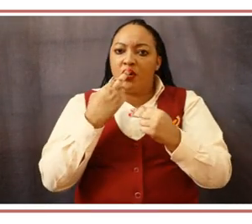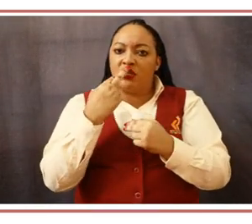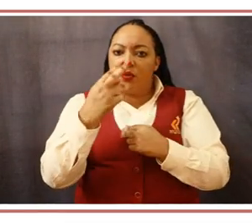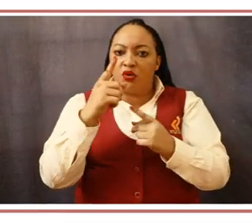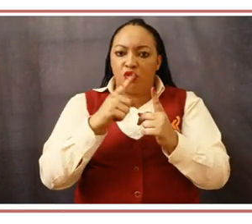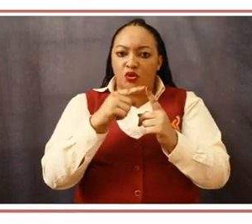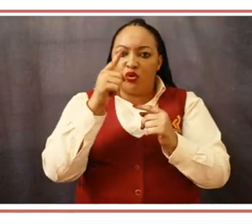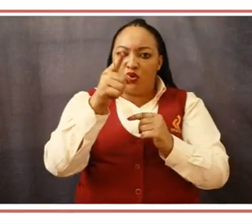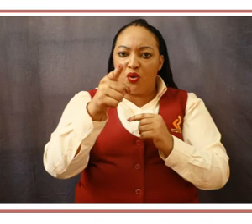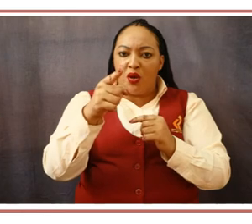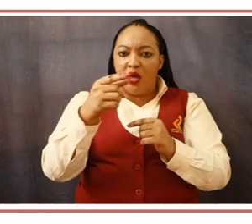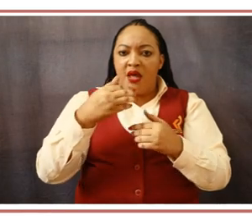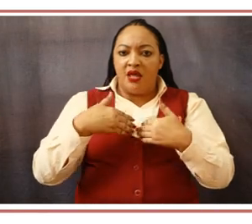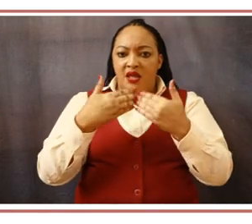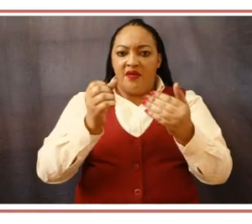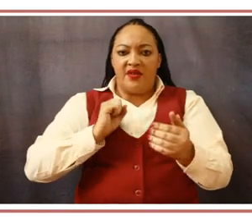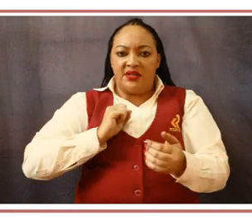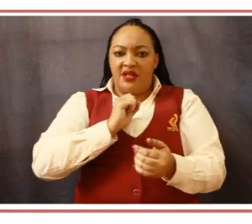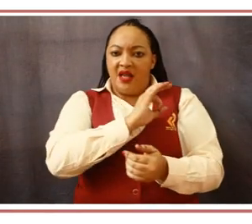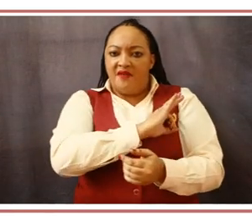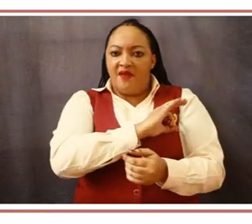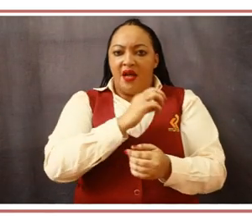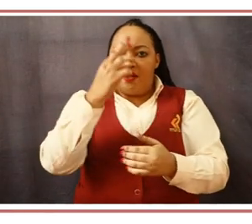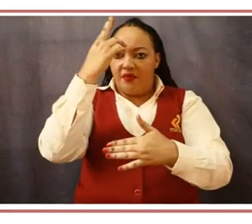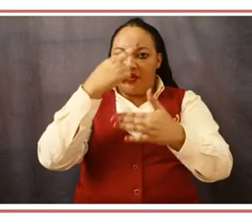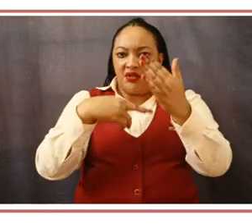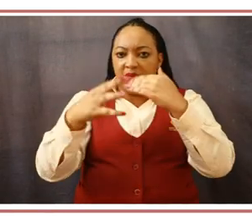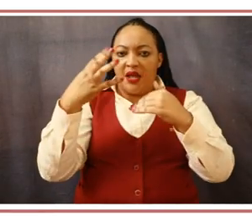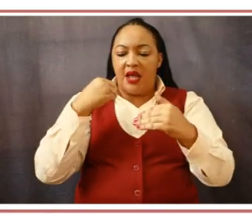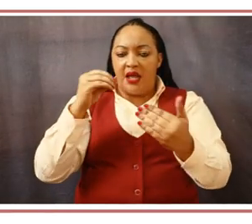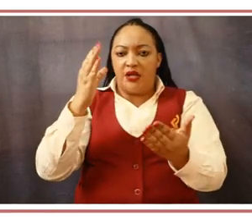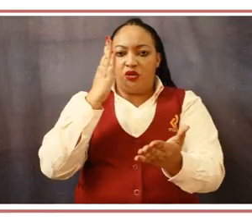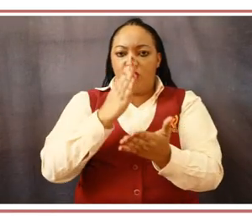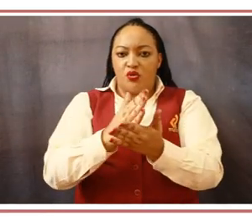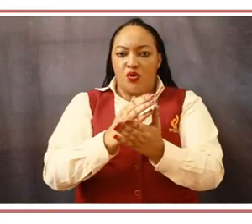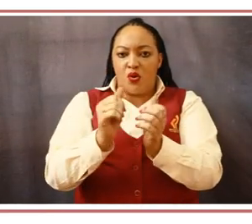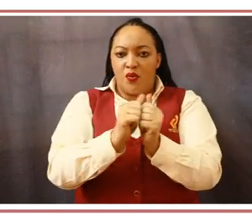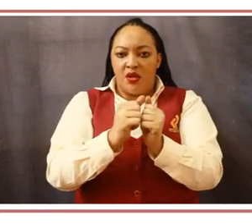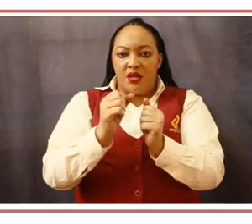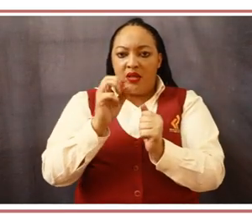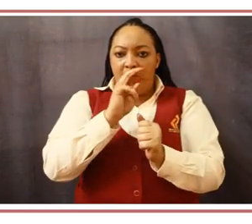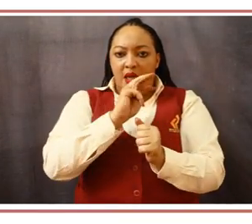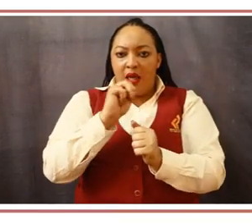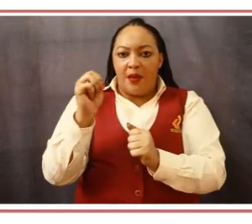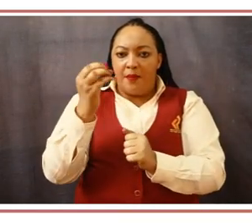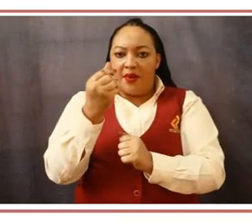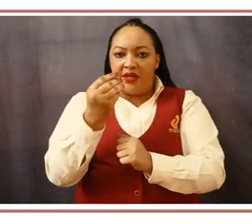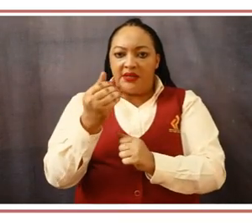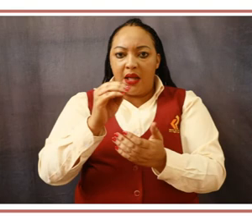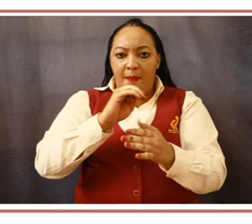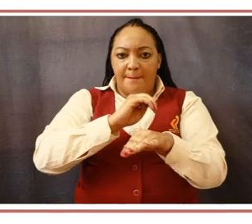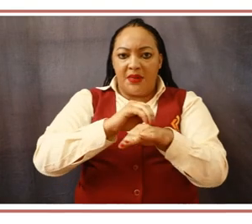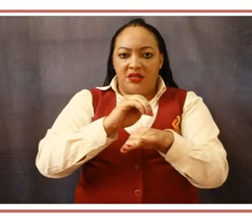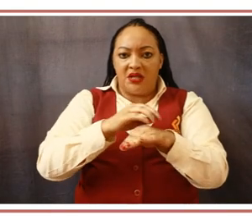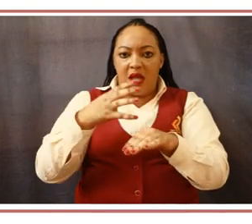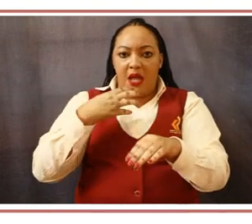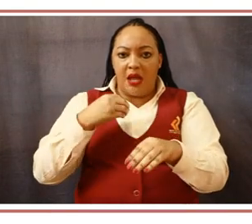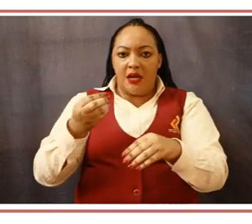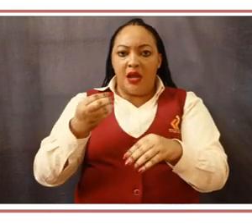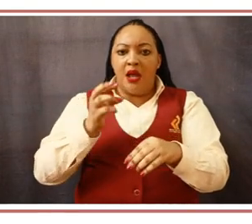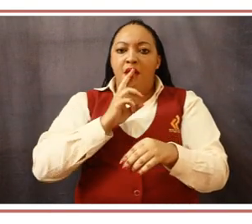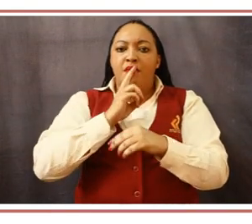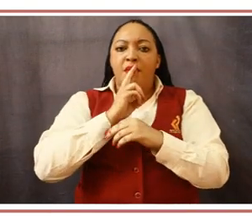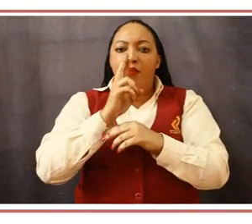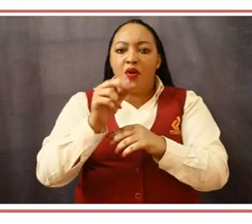if you have any special needs, helping us establish a reasonable time for our response to you, treating our staff with courtesy and respect,